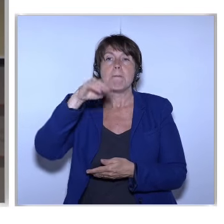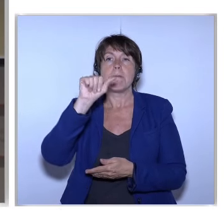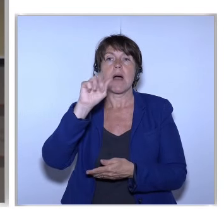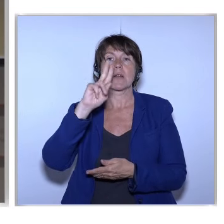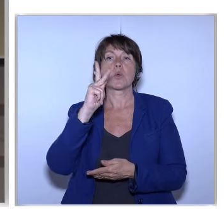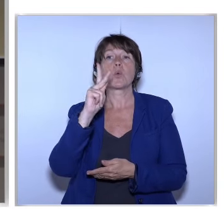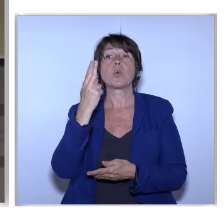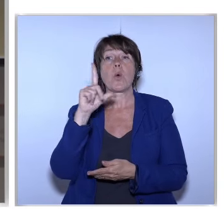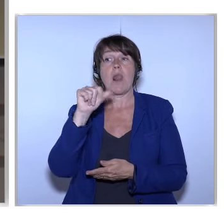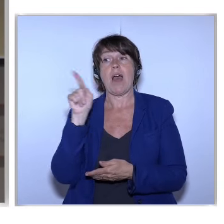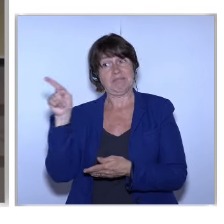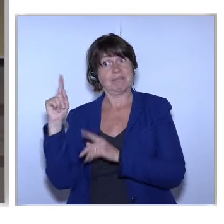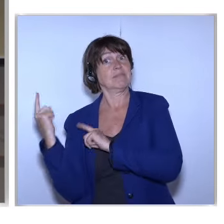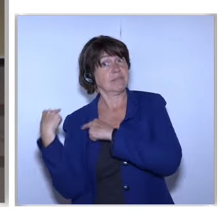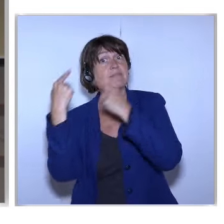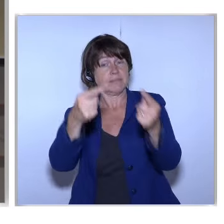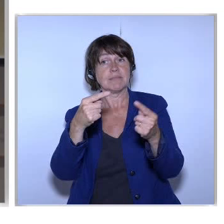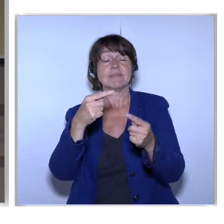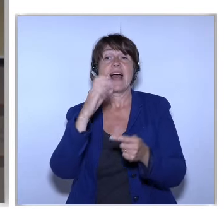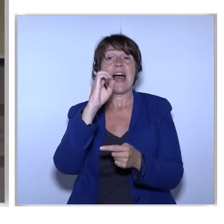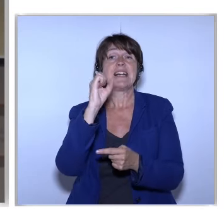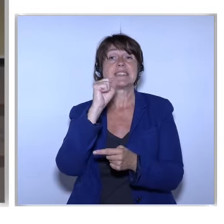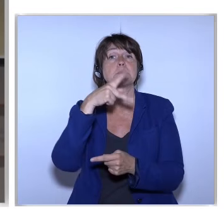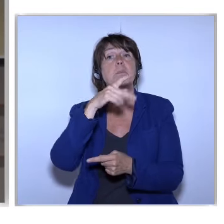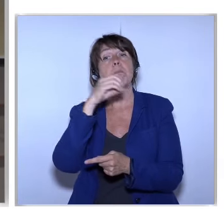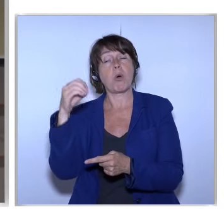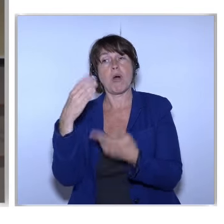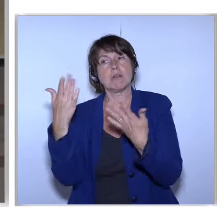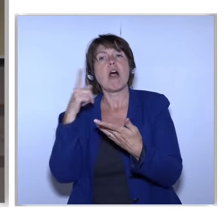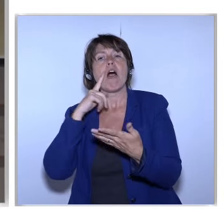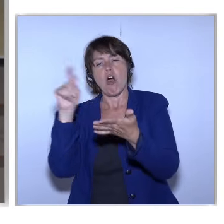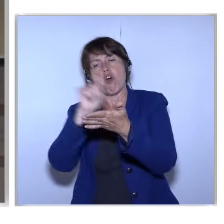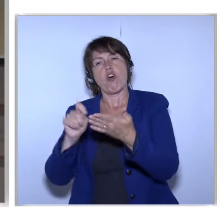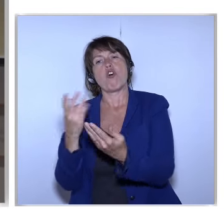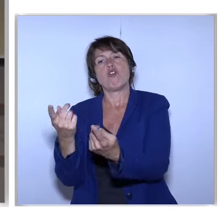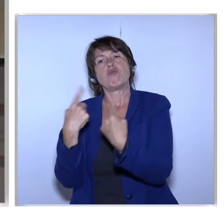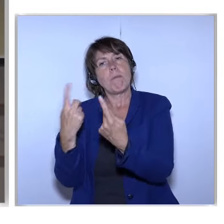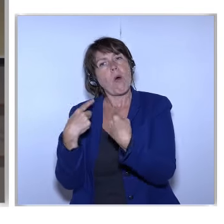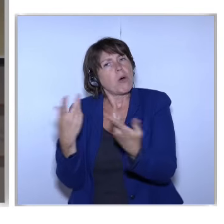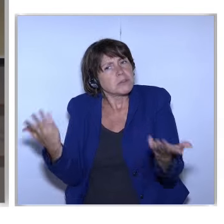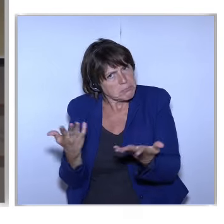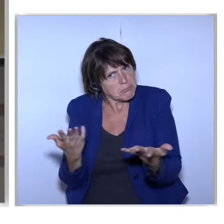At that conference Is going to report back For us on its outcome